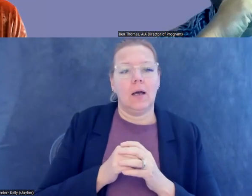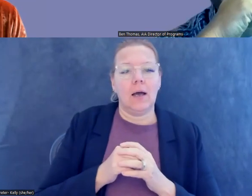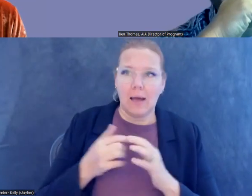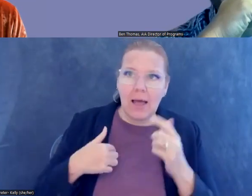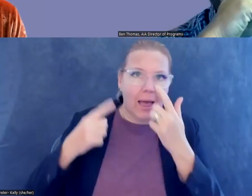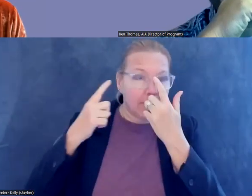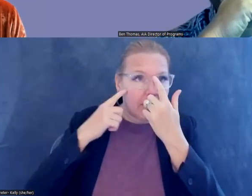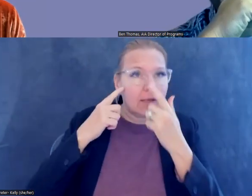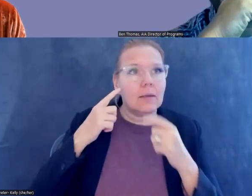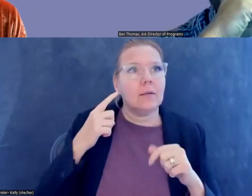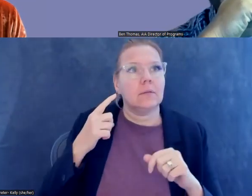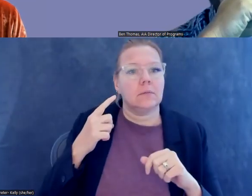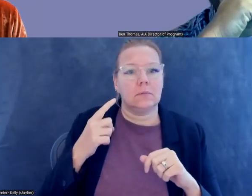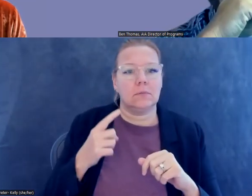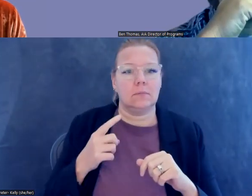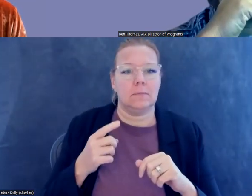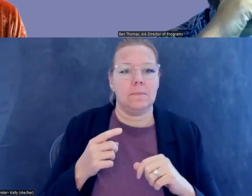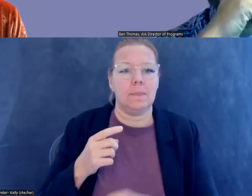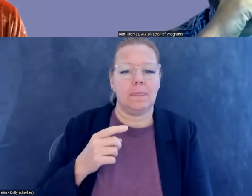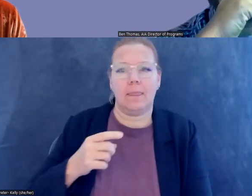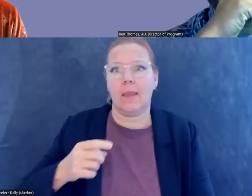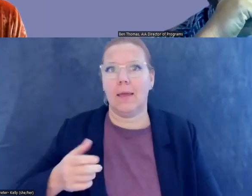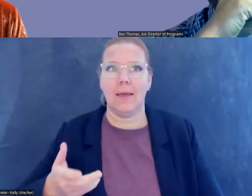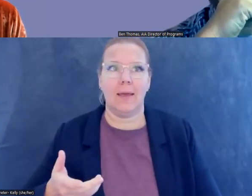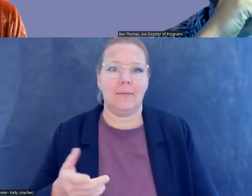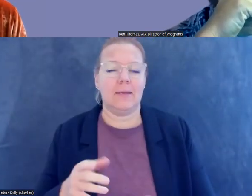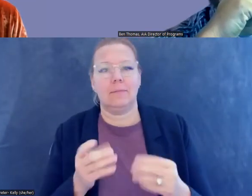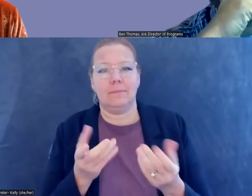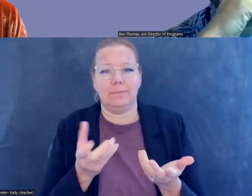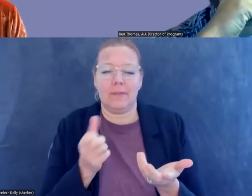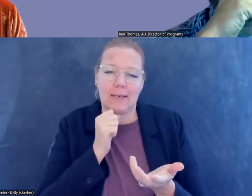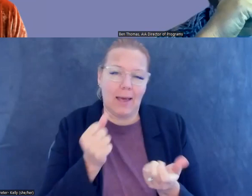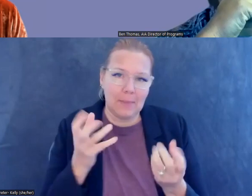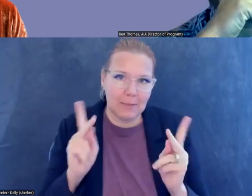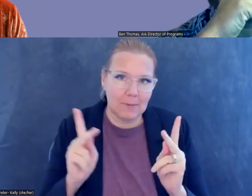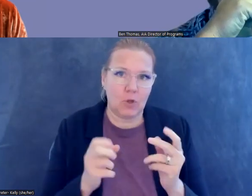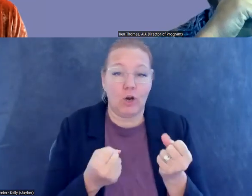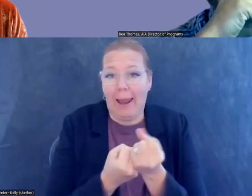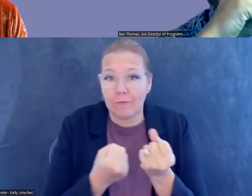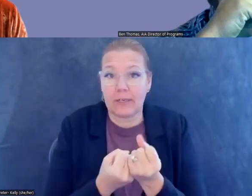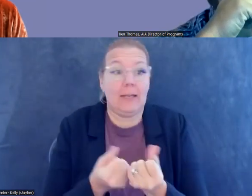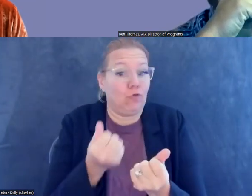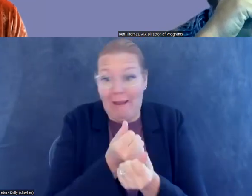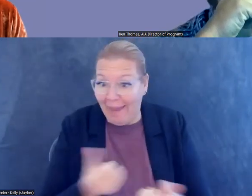I think few, if any are advocating for everything to go back. That said, um,